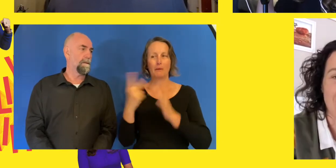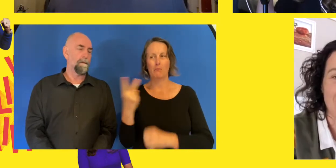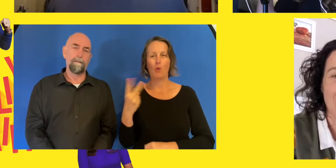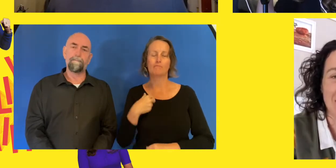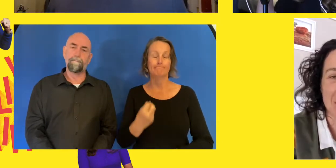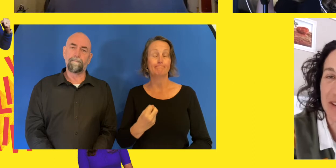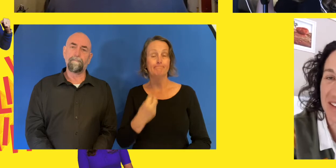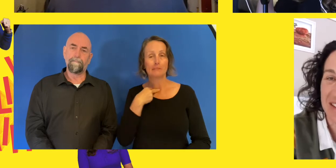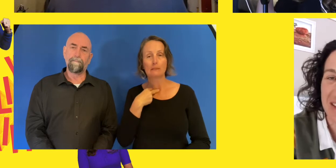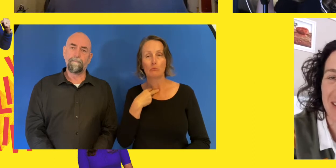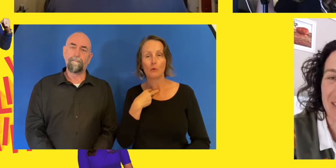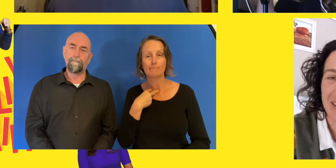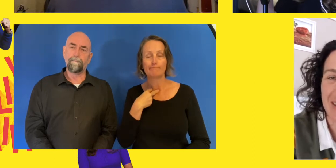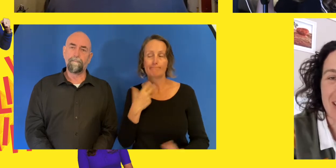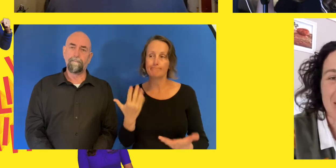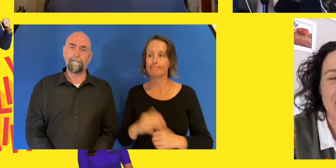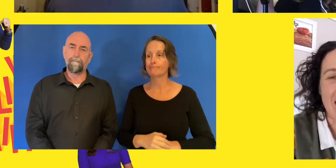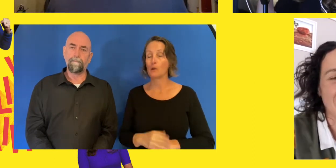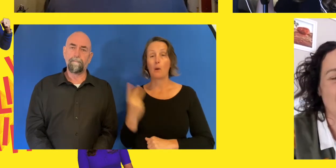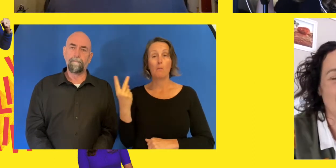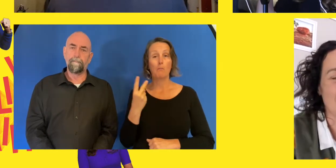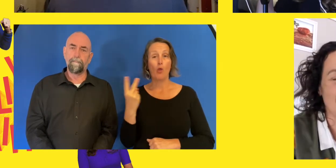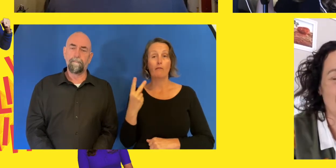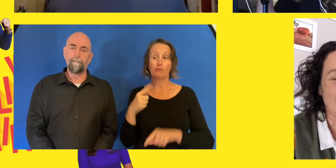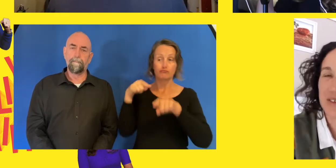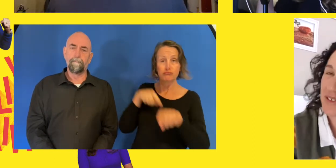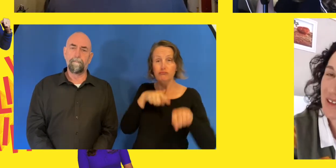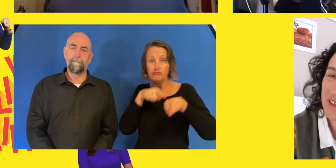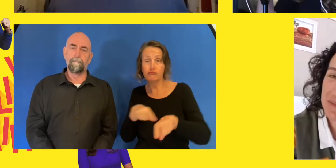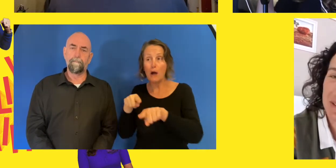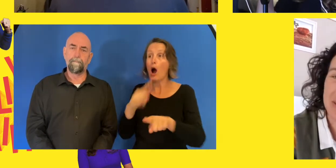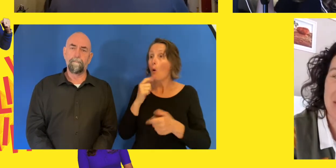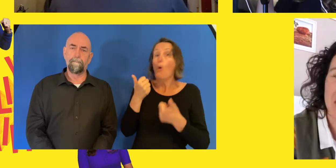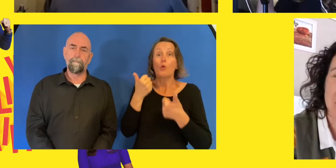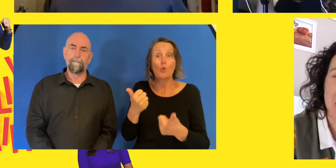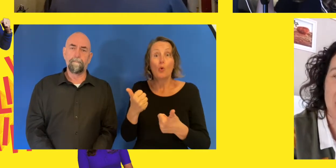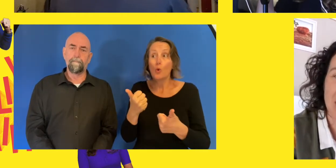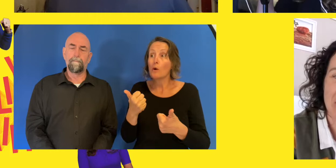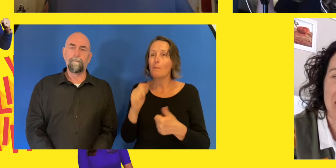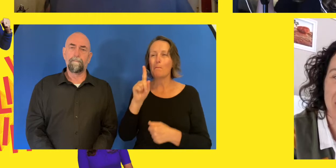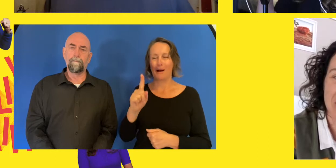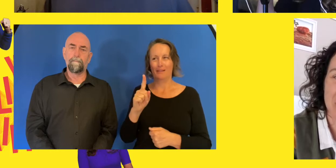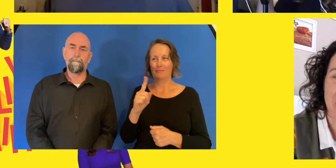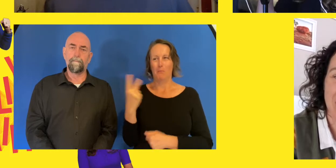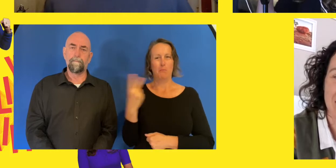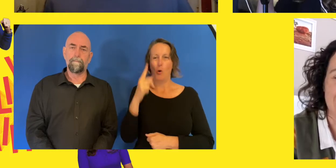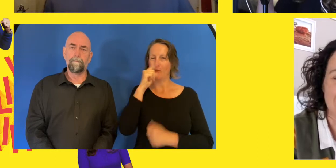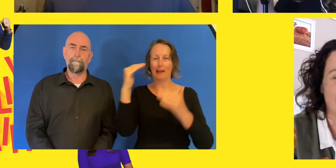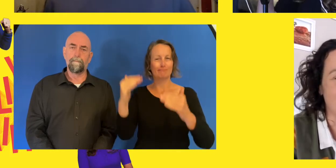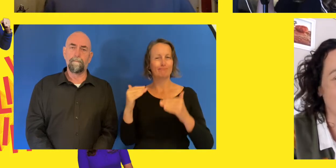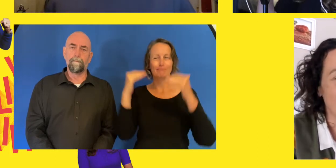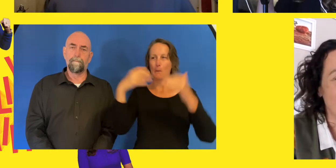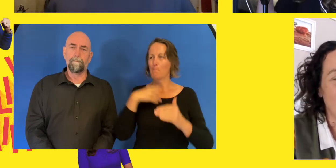quite disappointed, I think. Like, we went out and it wasn't, it was solid, but it was definitely not anywhere close to what I'd